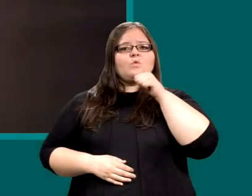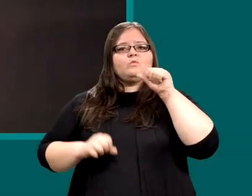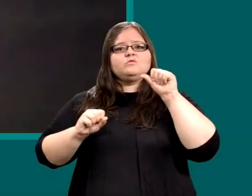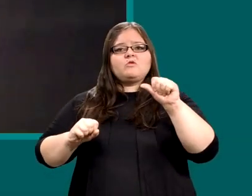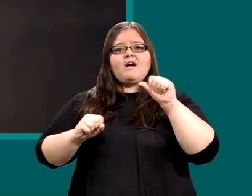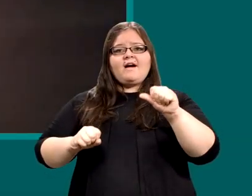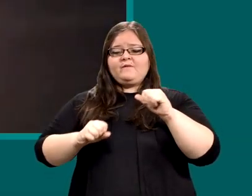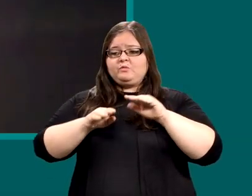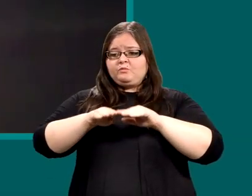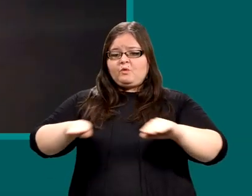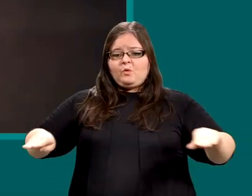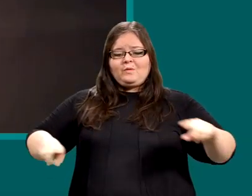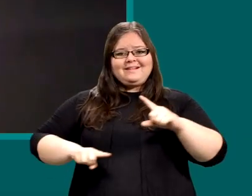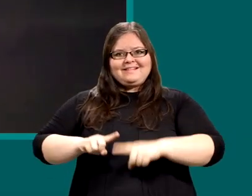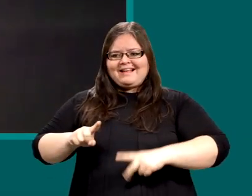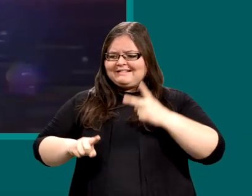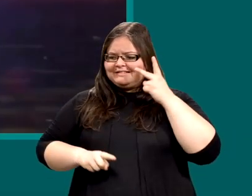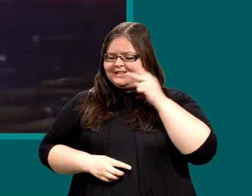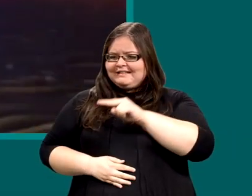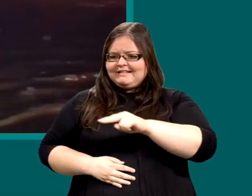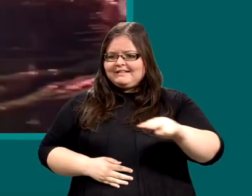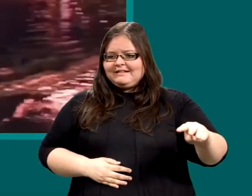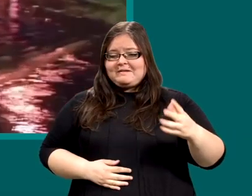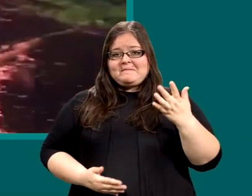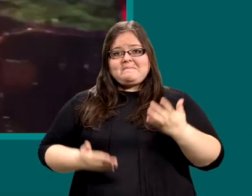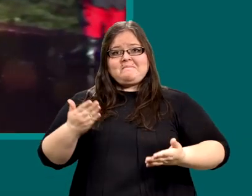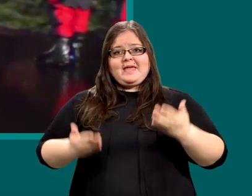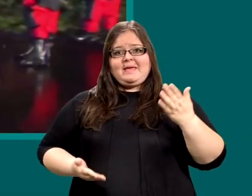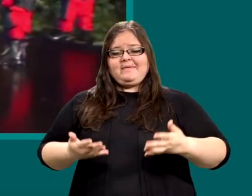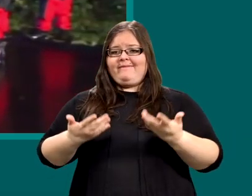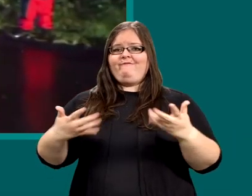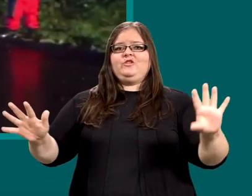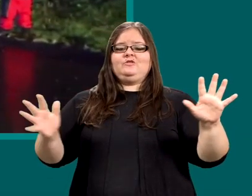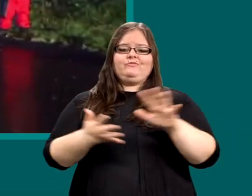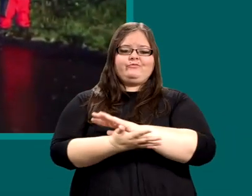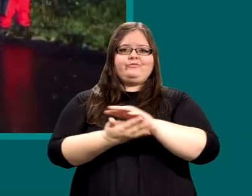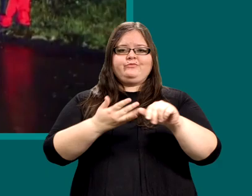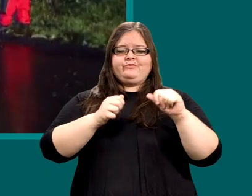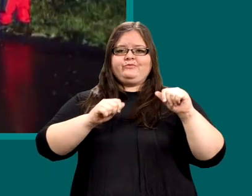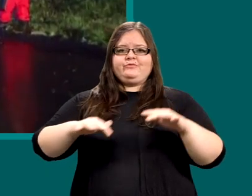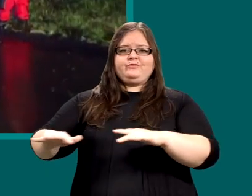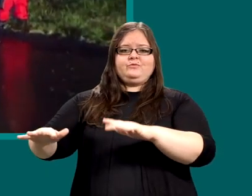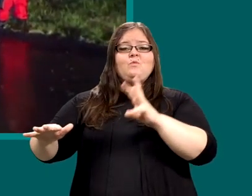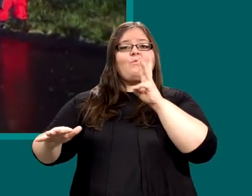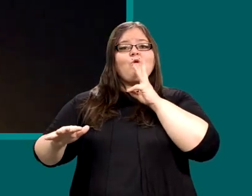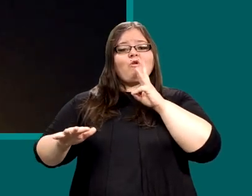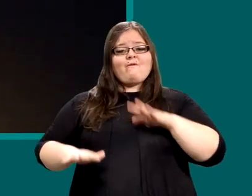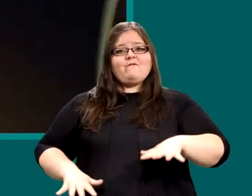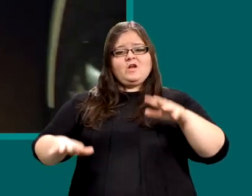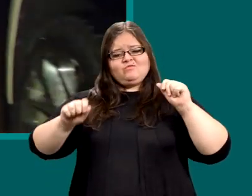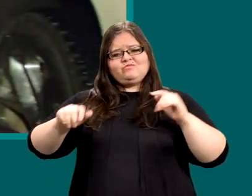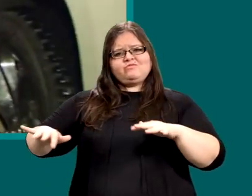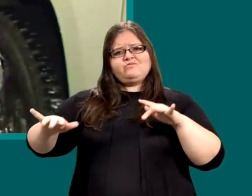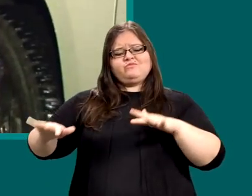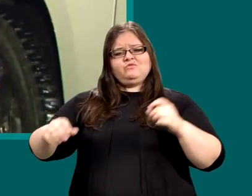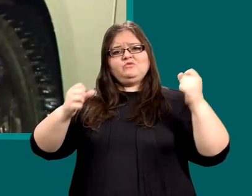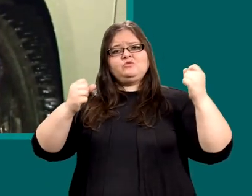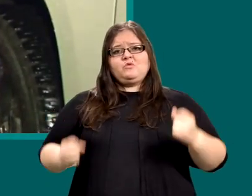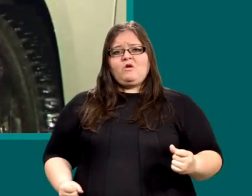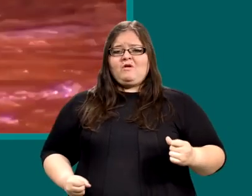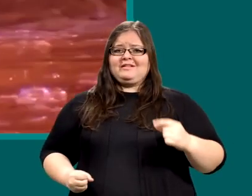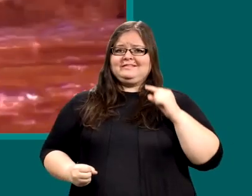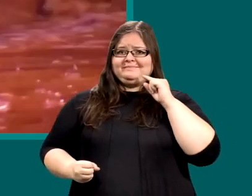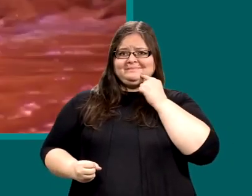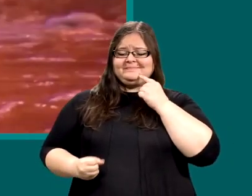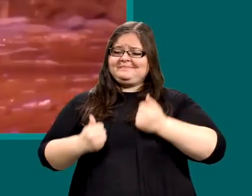Don't drive on any road if you can't see the pavement, because what existed before may have been washed away. Floodwaters move with great